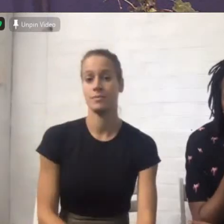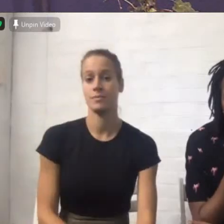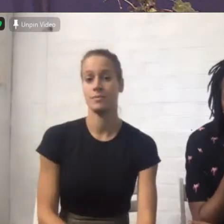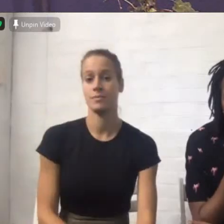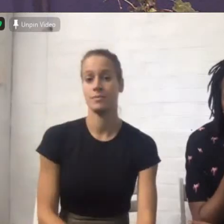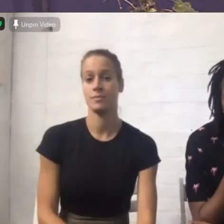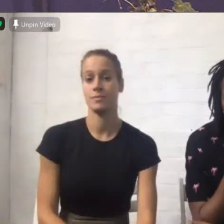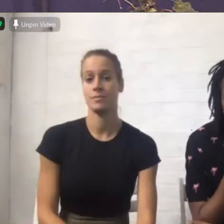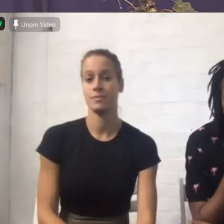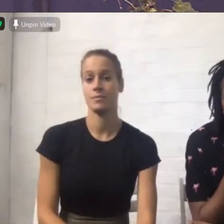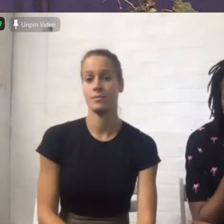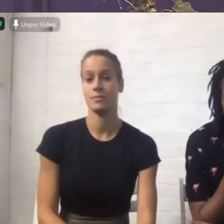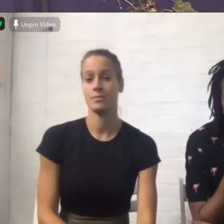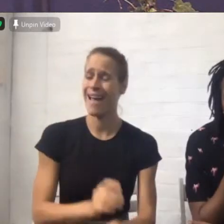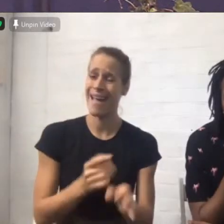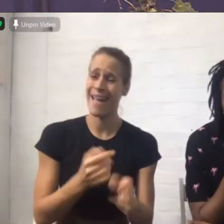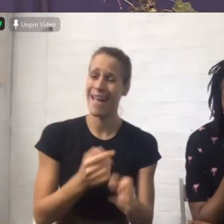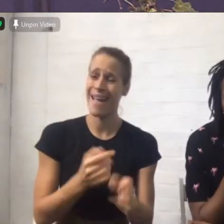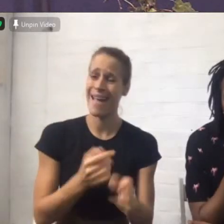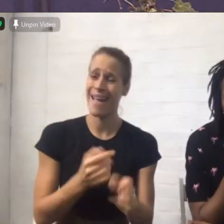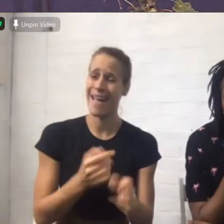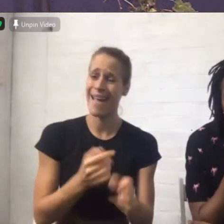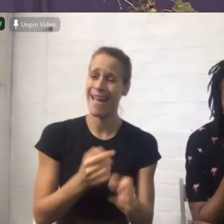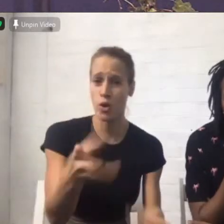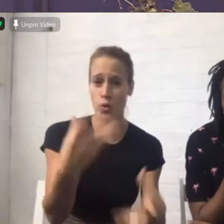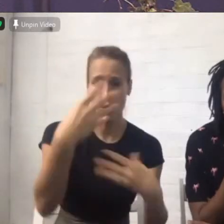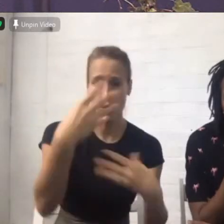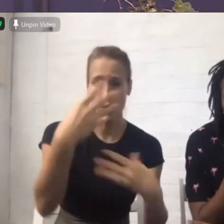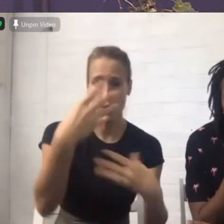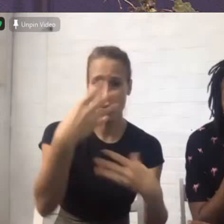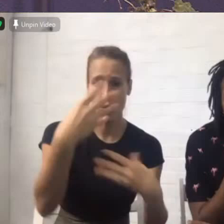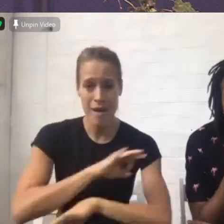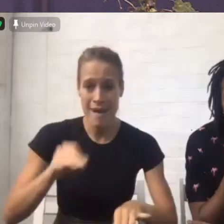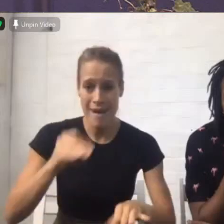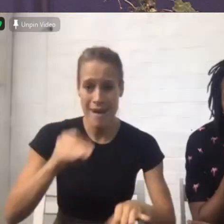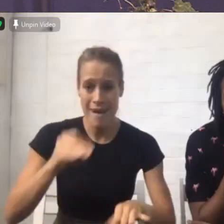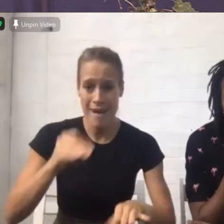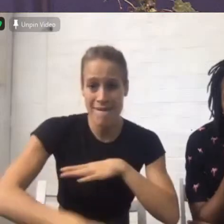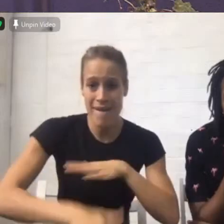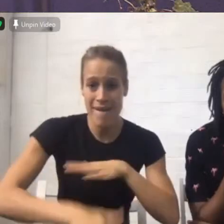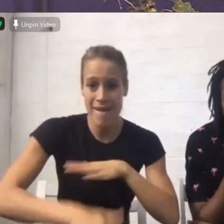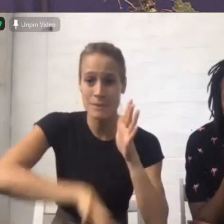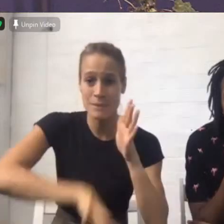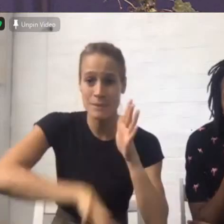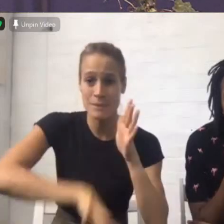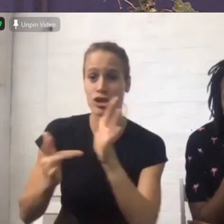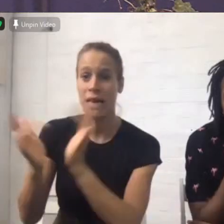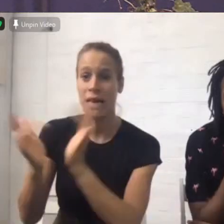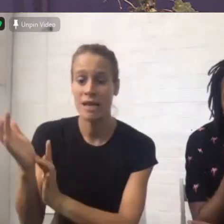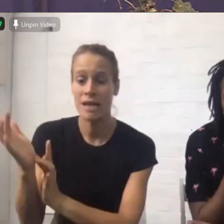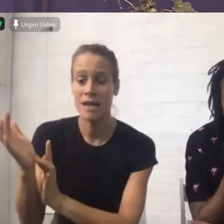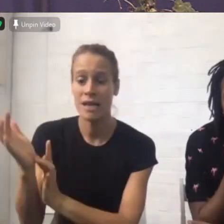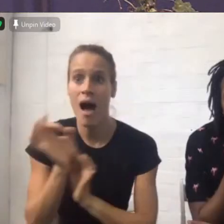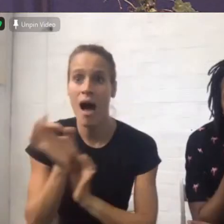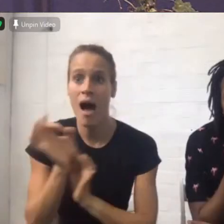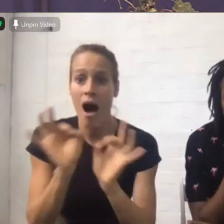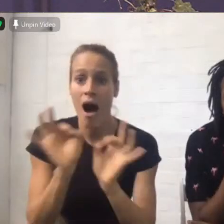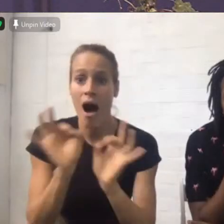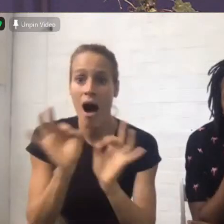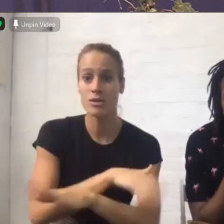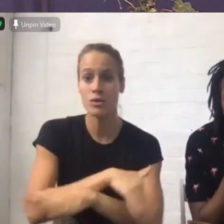to open your heart right now and let him in because he died on the cross we read it there